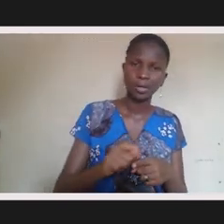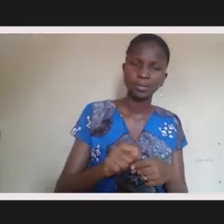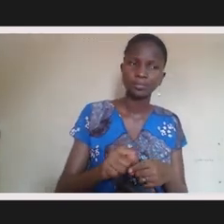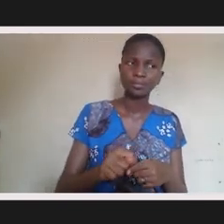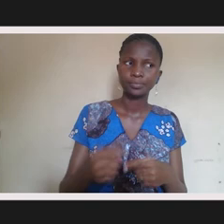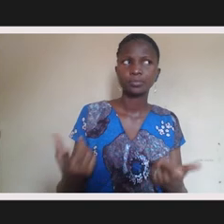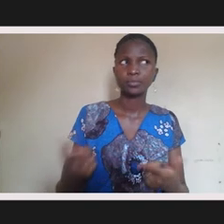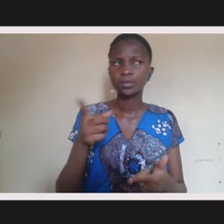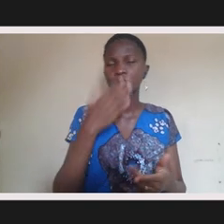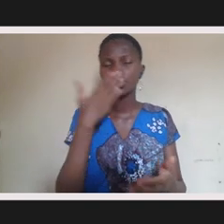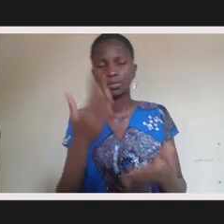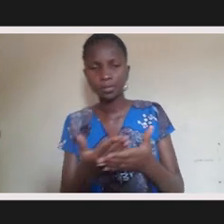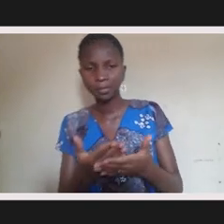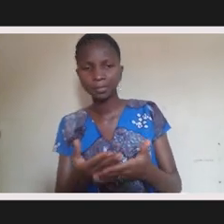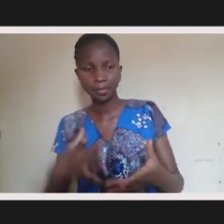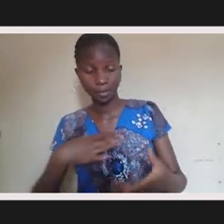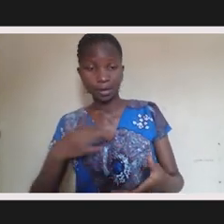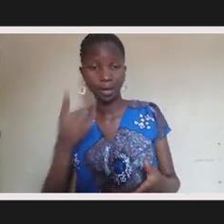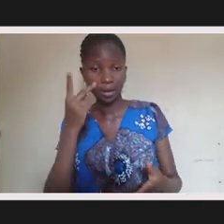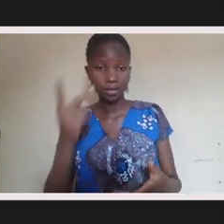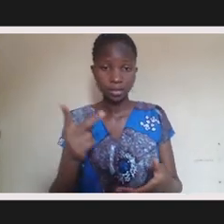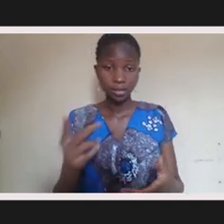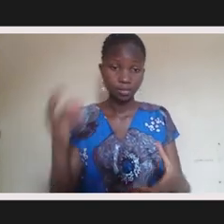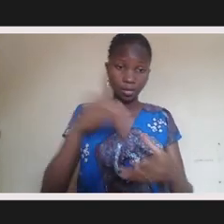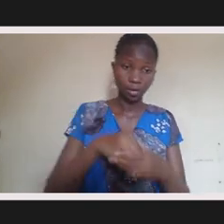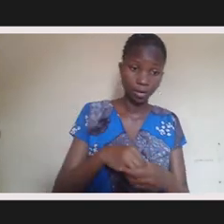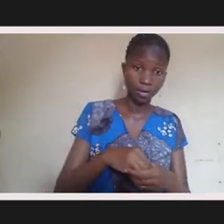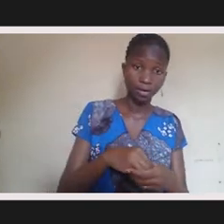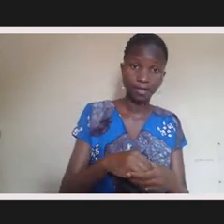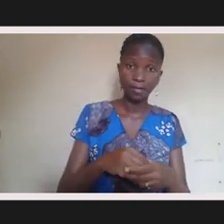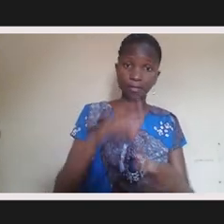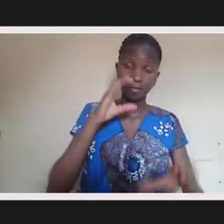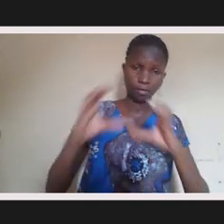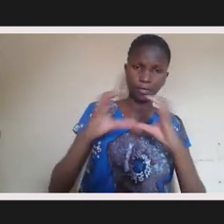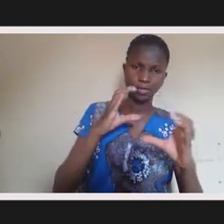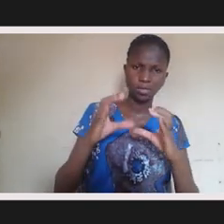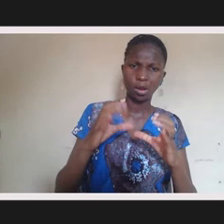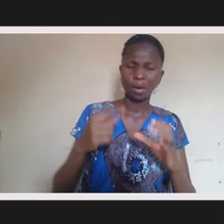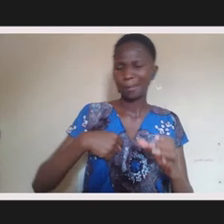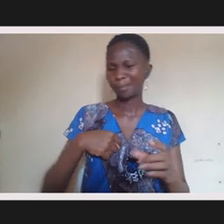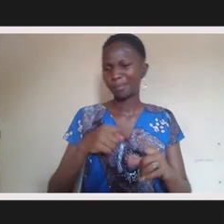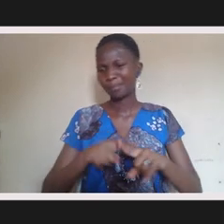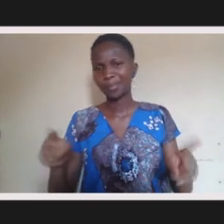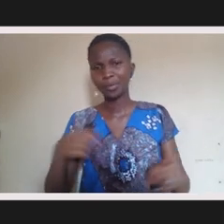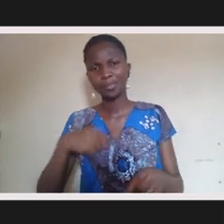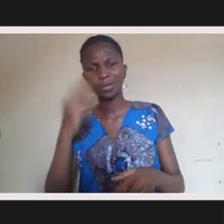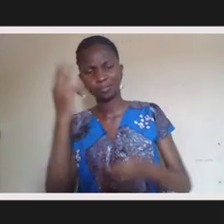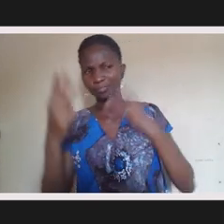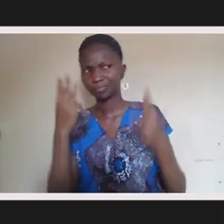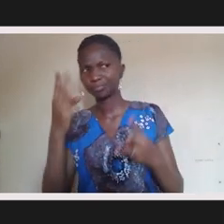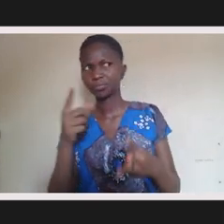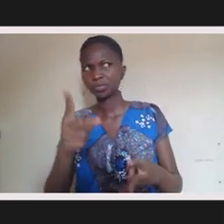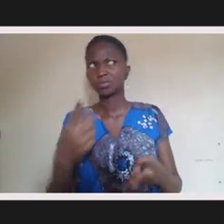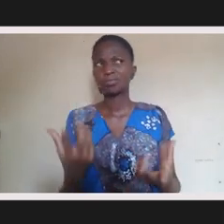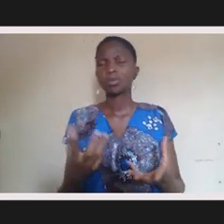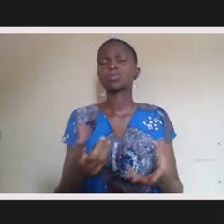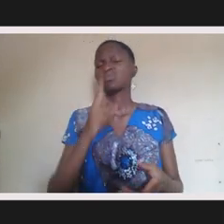like, you know, it's great. And I love to see the people participating in the conversations that happen, but I'm like, do you really want to know this? Like, do